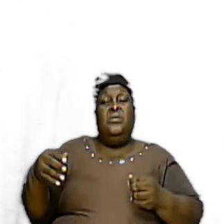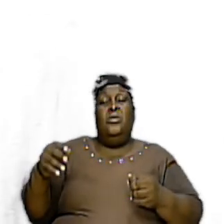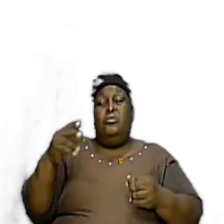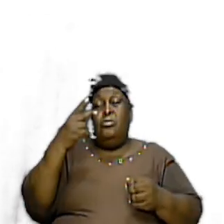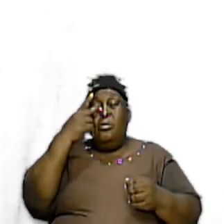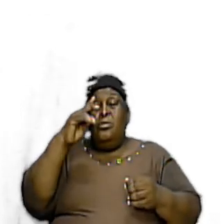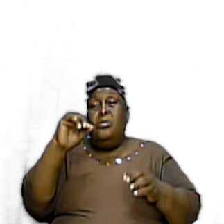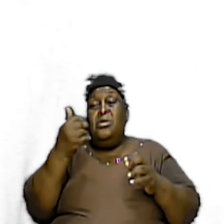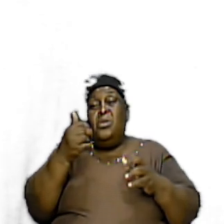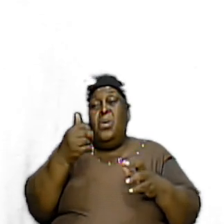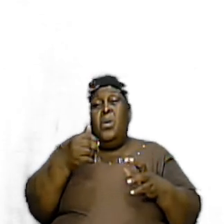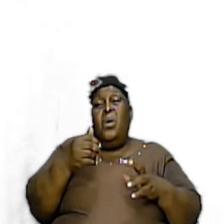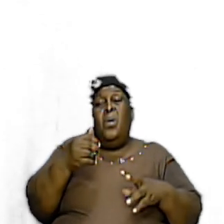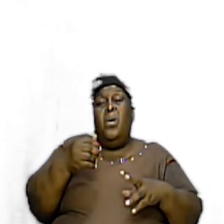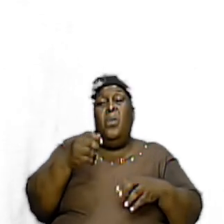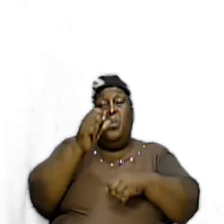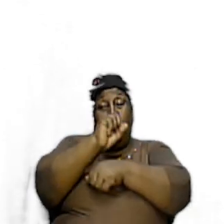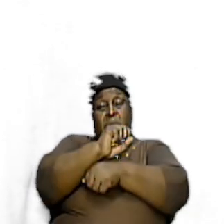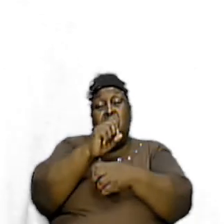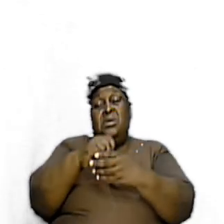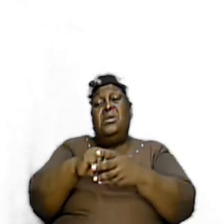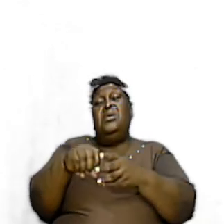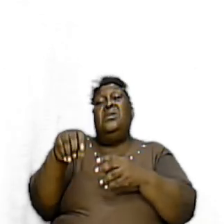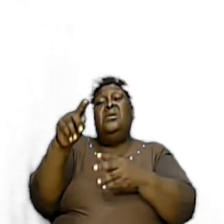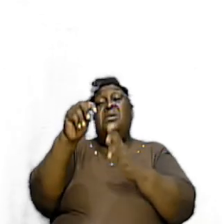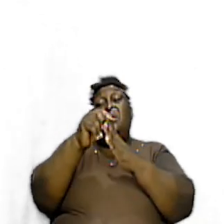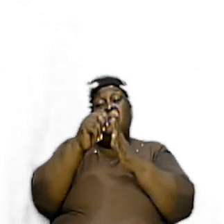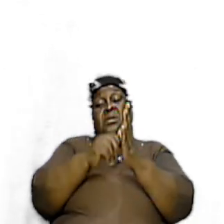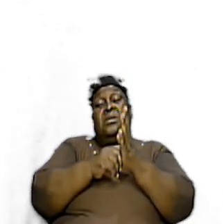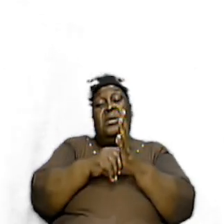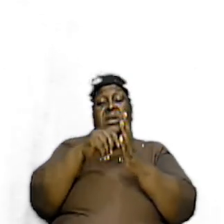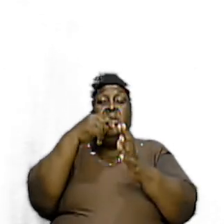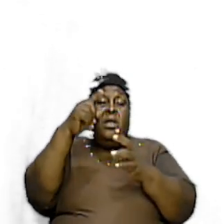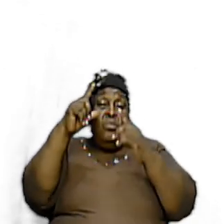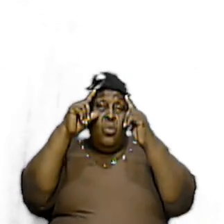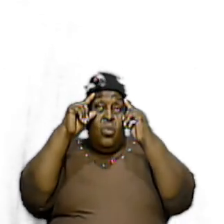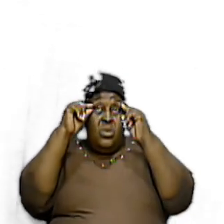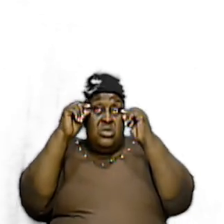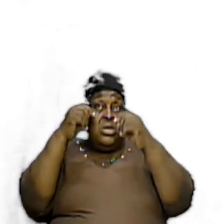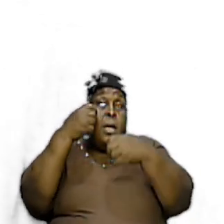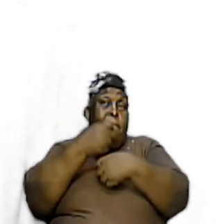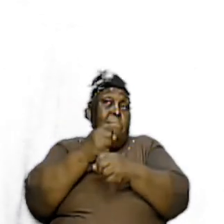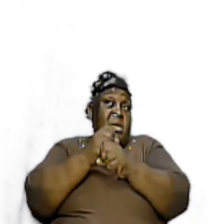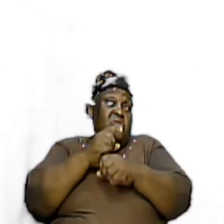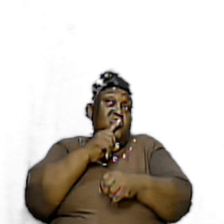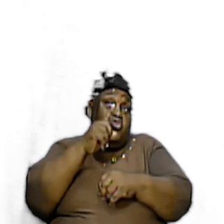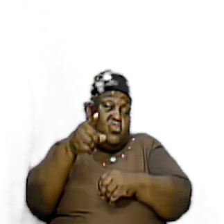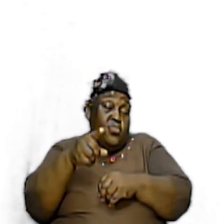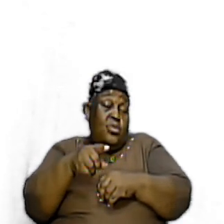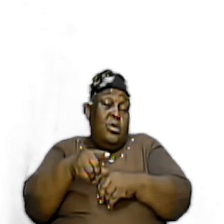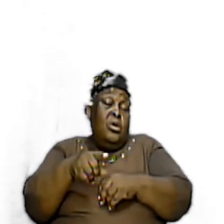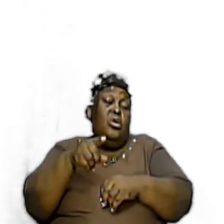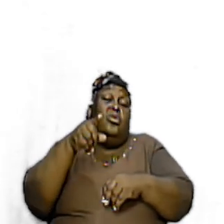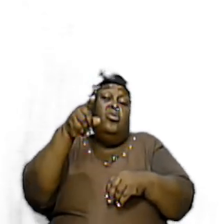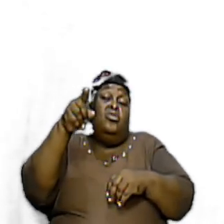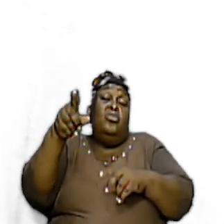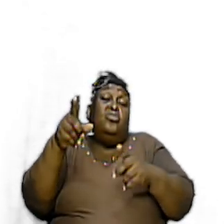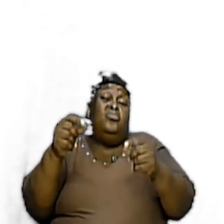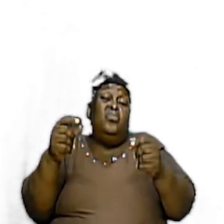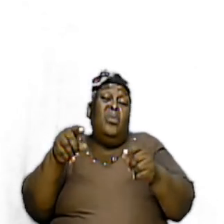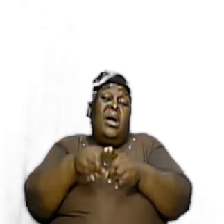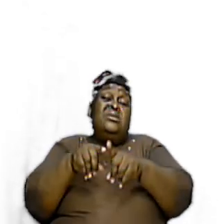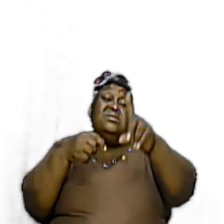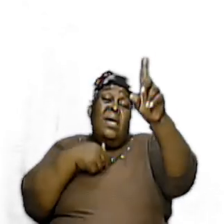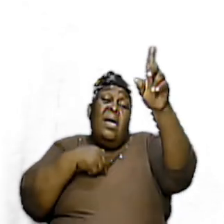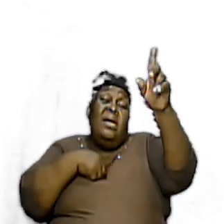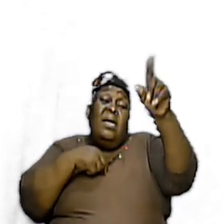and then he told Moses make sure you do it oh I tell you to do it you know make sure of the order that you